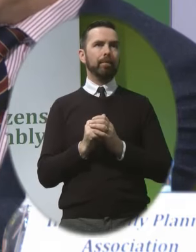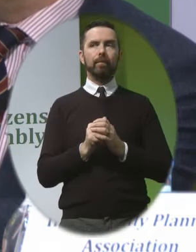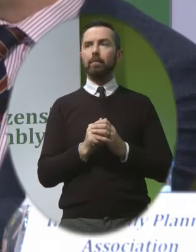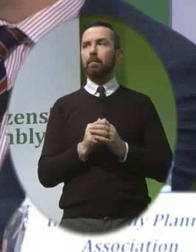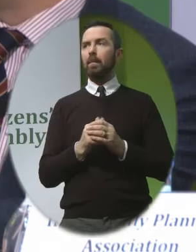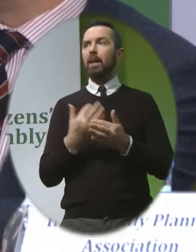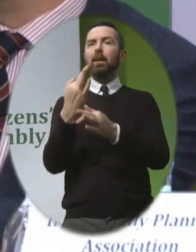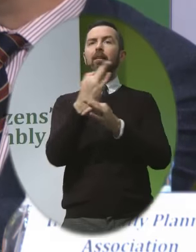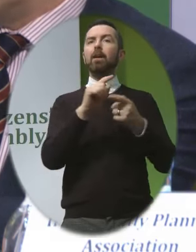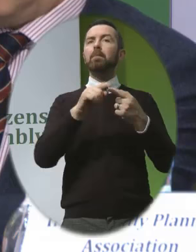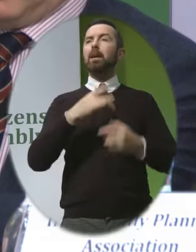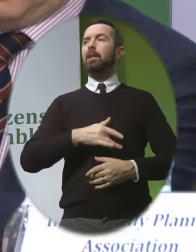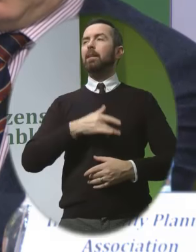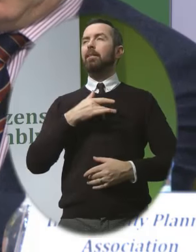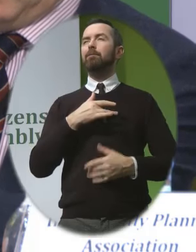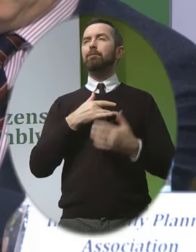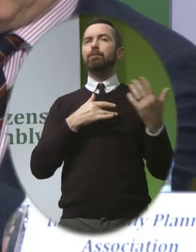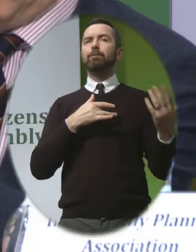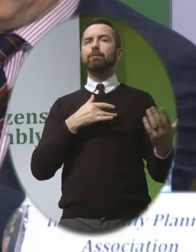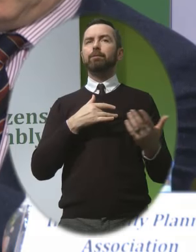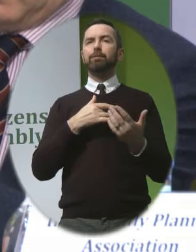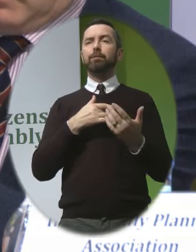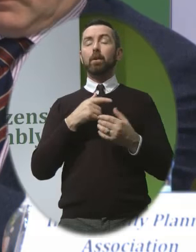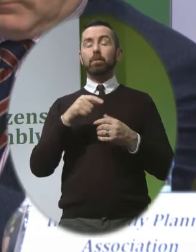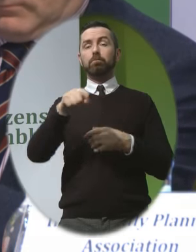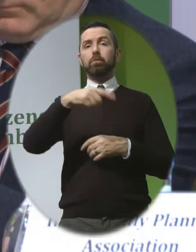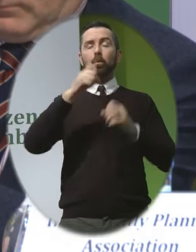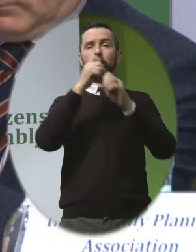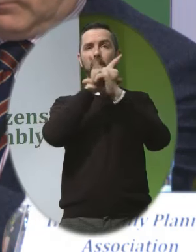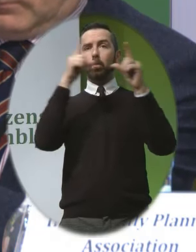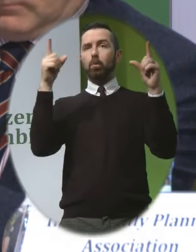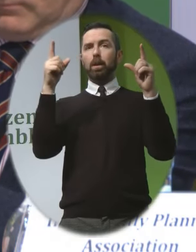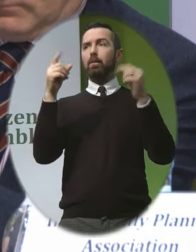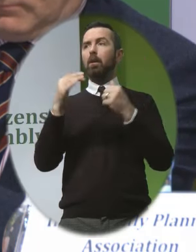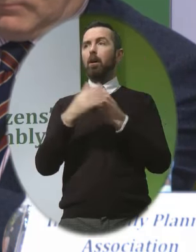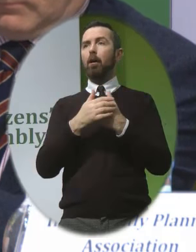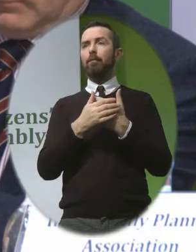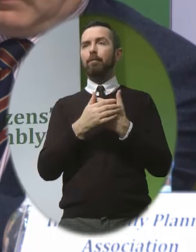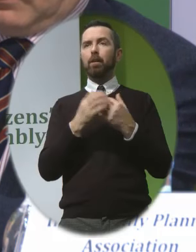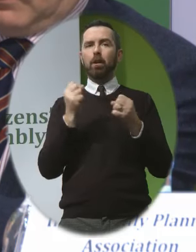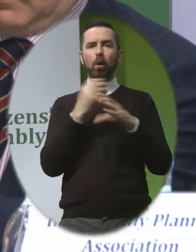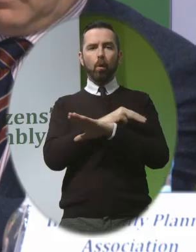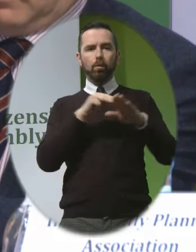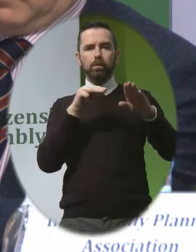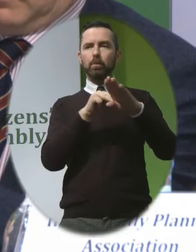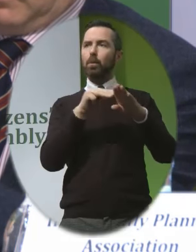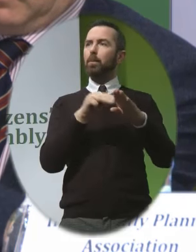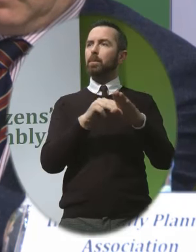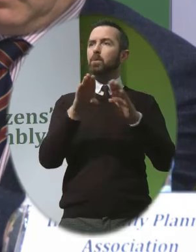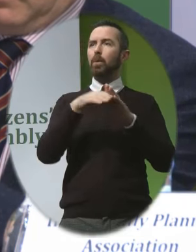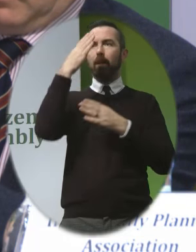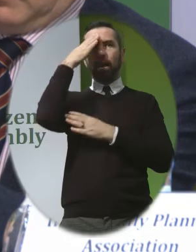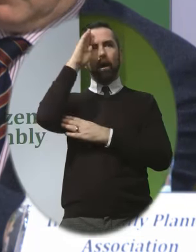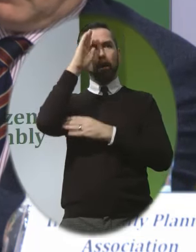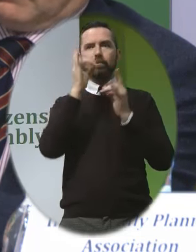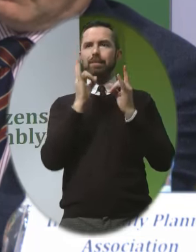Family and Life is aware of the shortcomings of the Irish